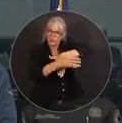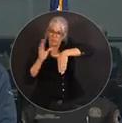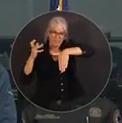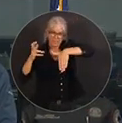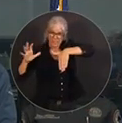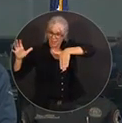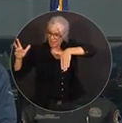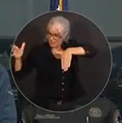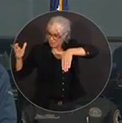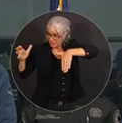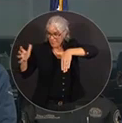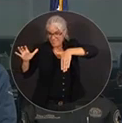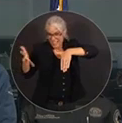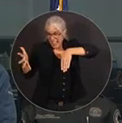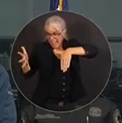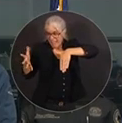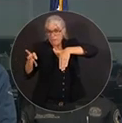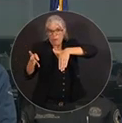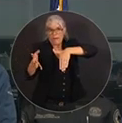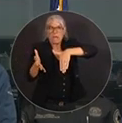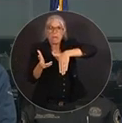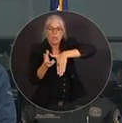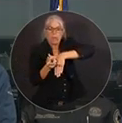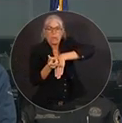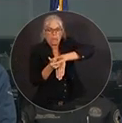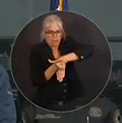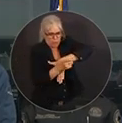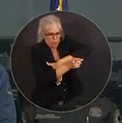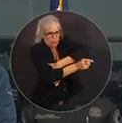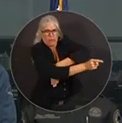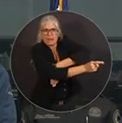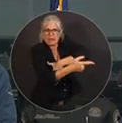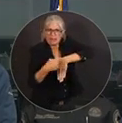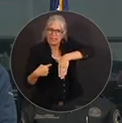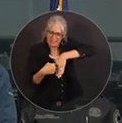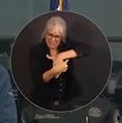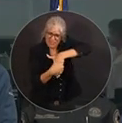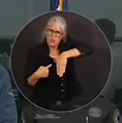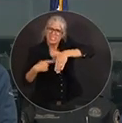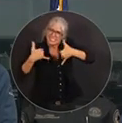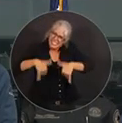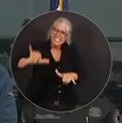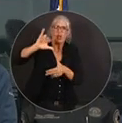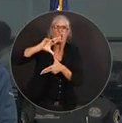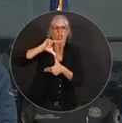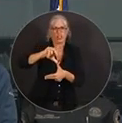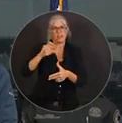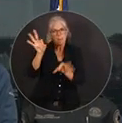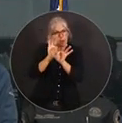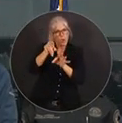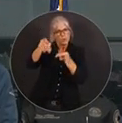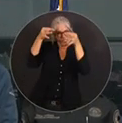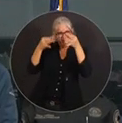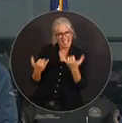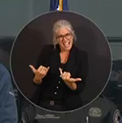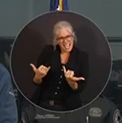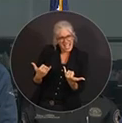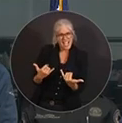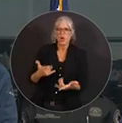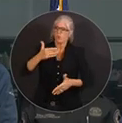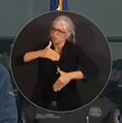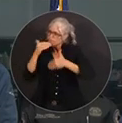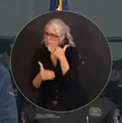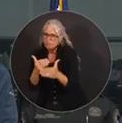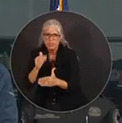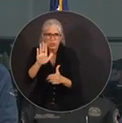winds on the east coast of Florida. So make the decisions now and execute your plan to be able